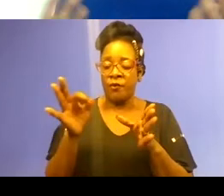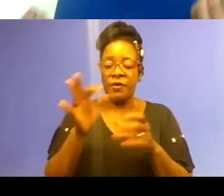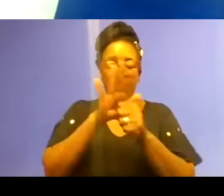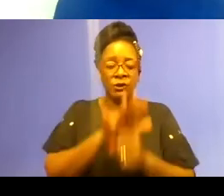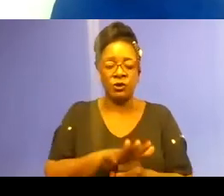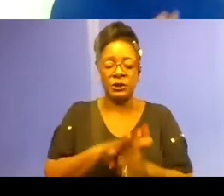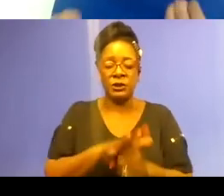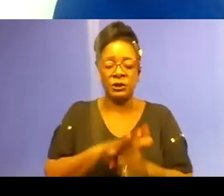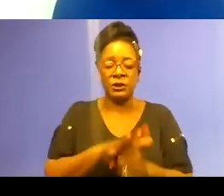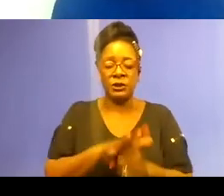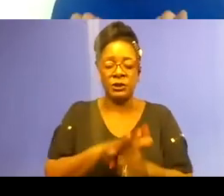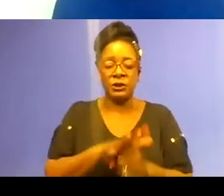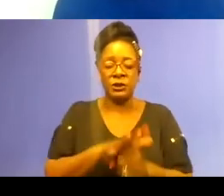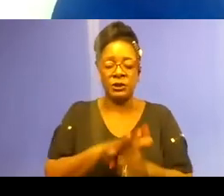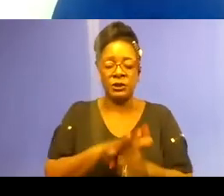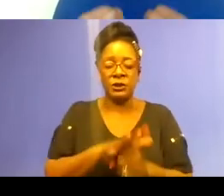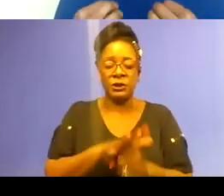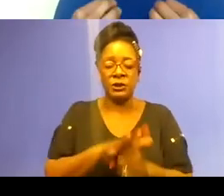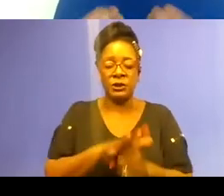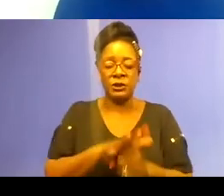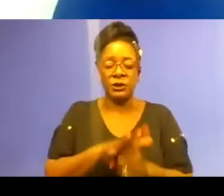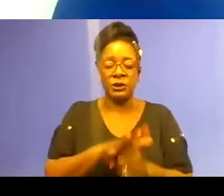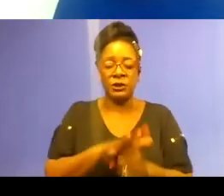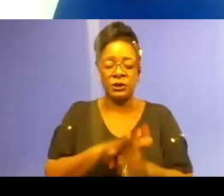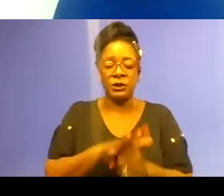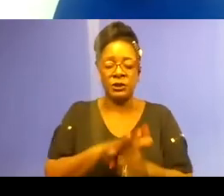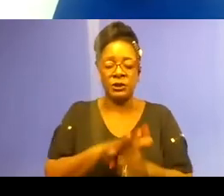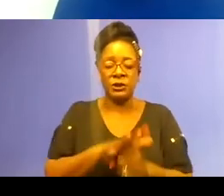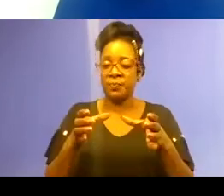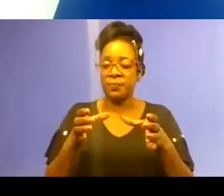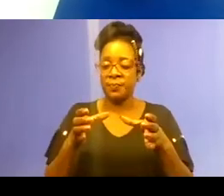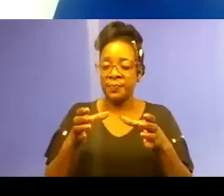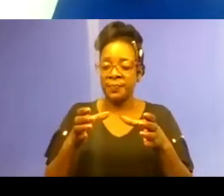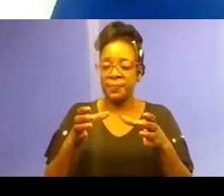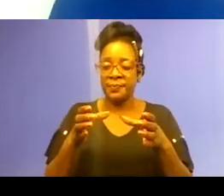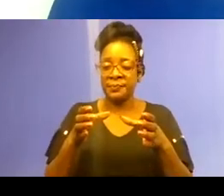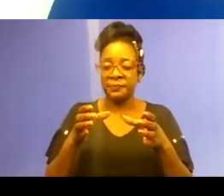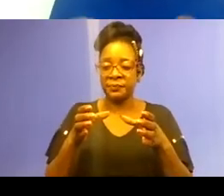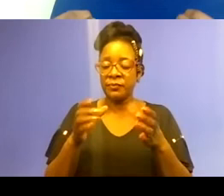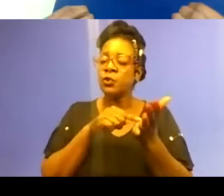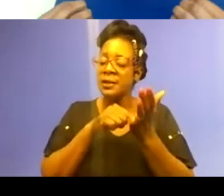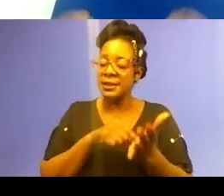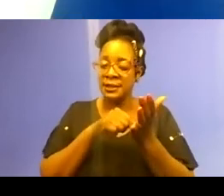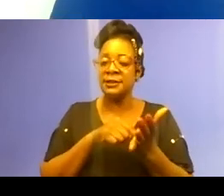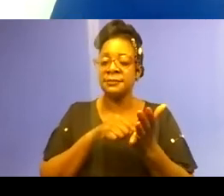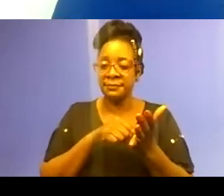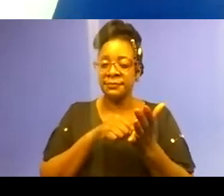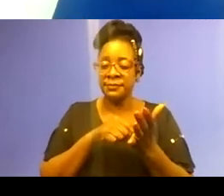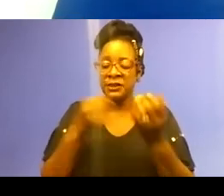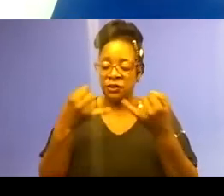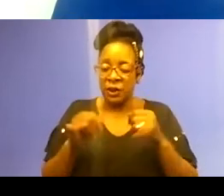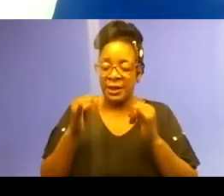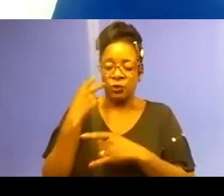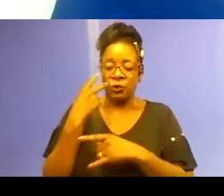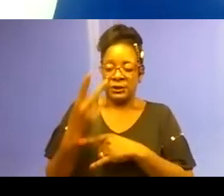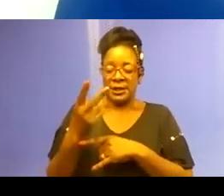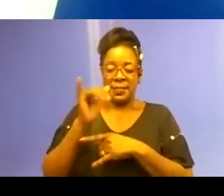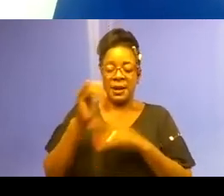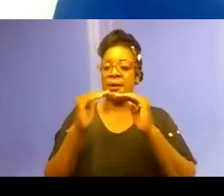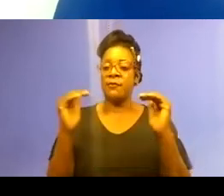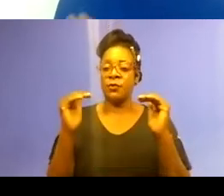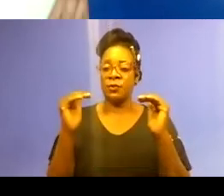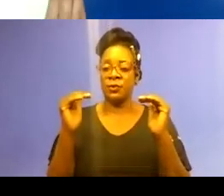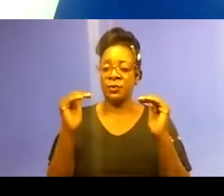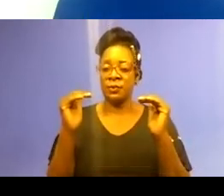And just to reiterate this point about looking at the group level, when we think about an individual,